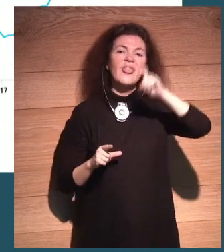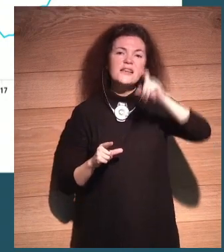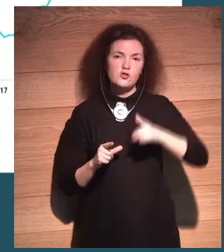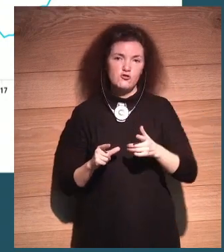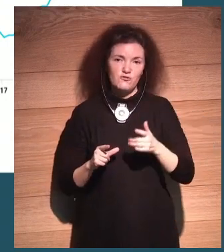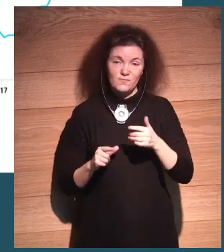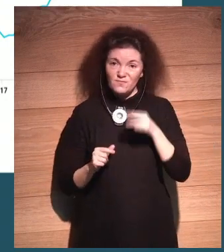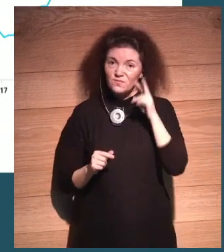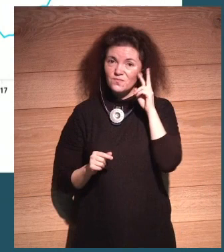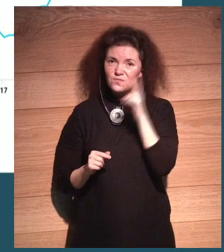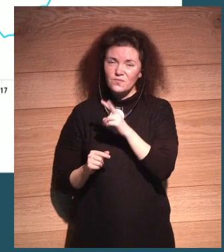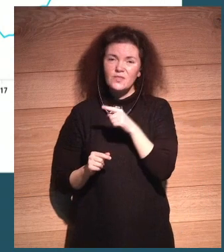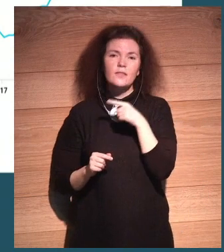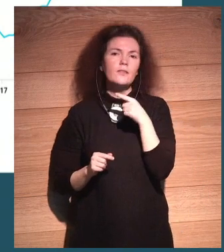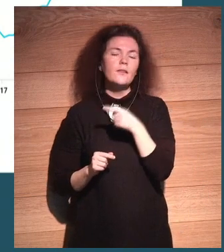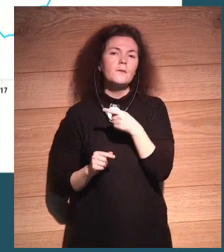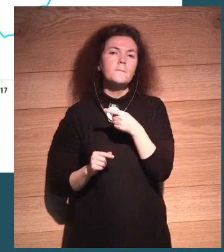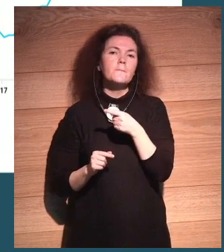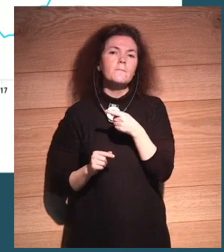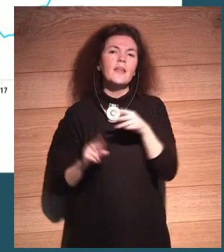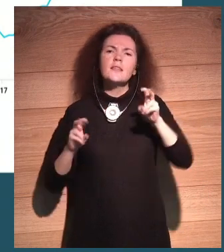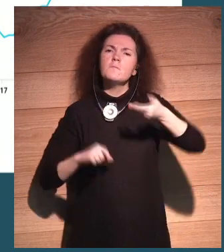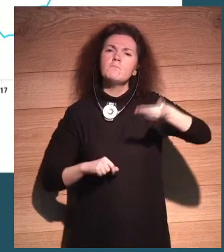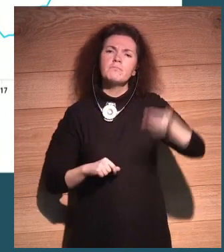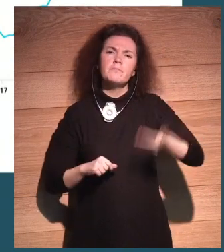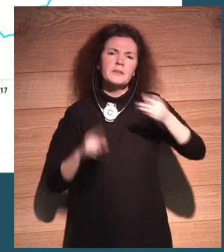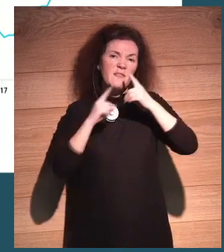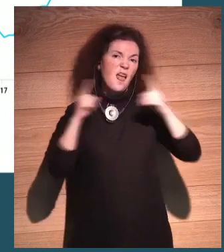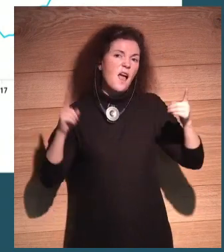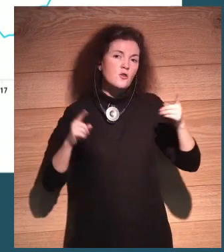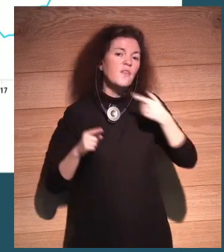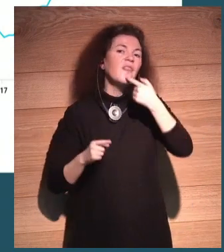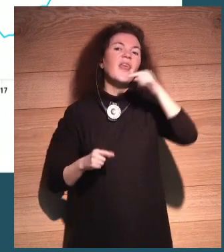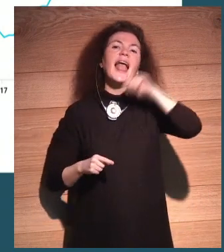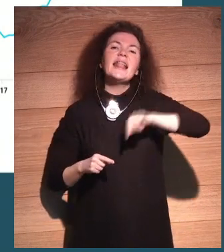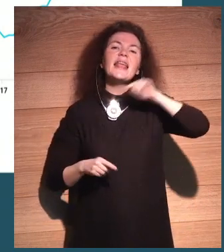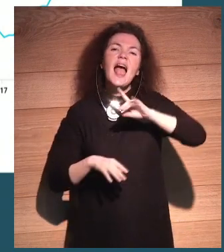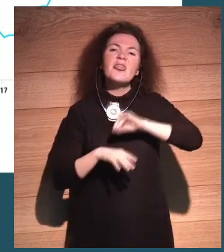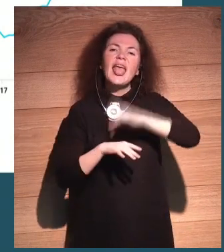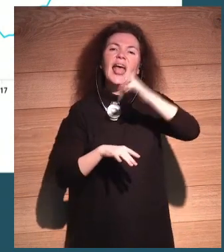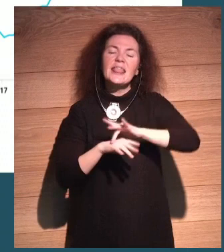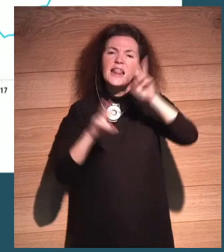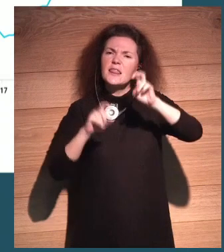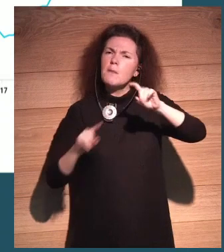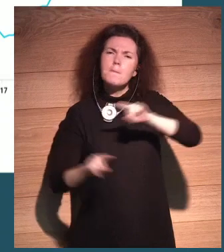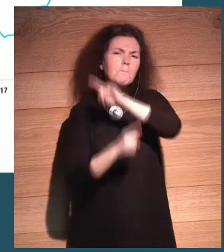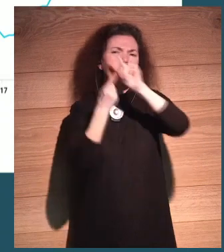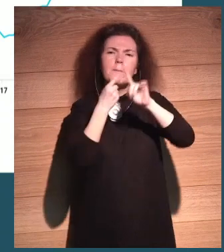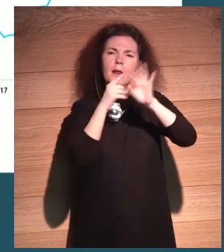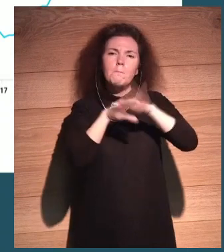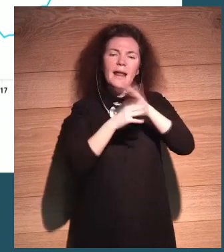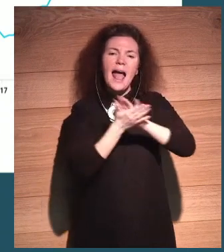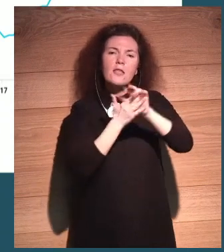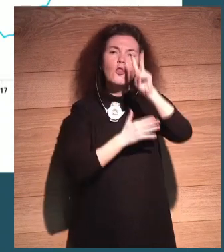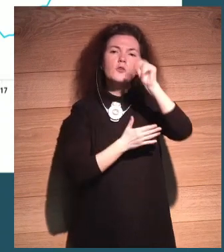topic of the year. Gardner says digital ethics is the number one topic for 2019. It's